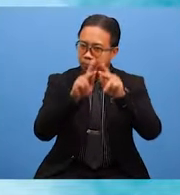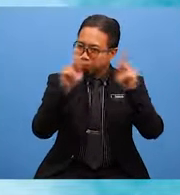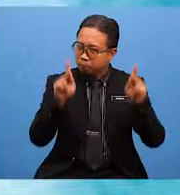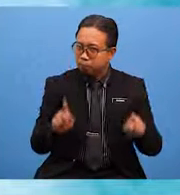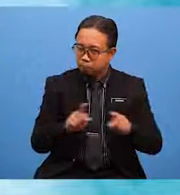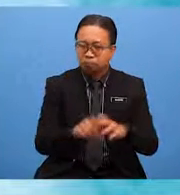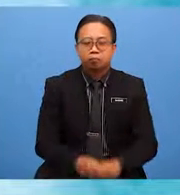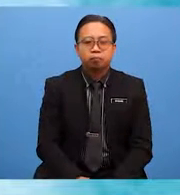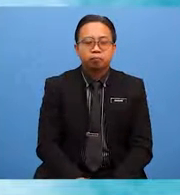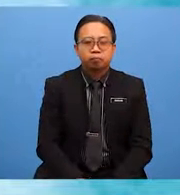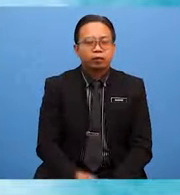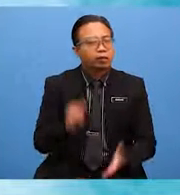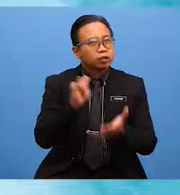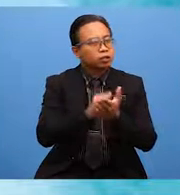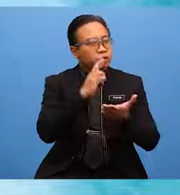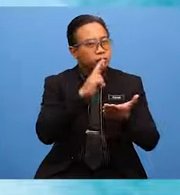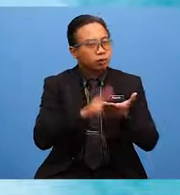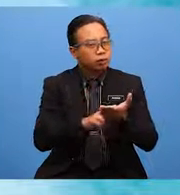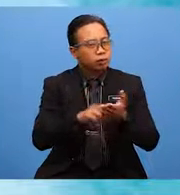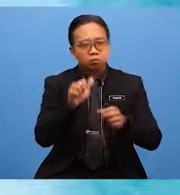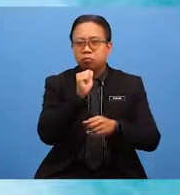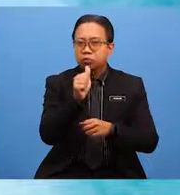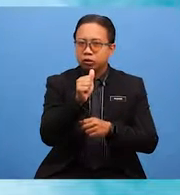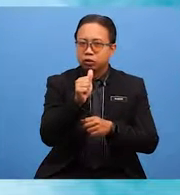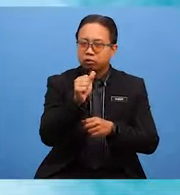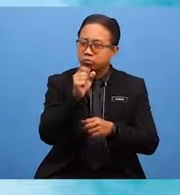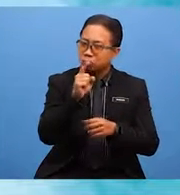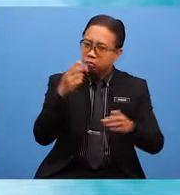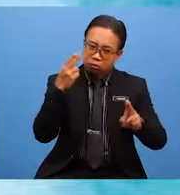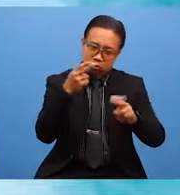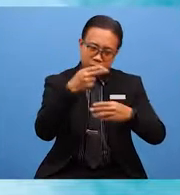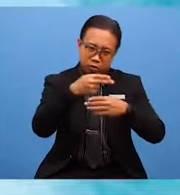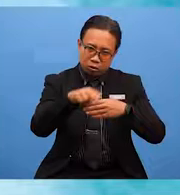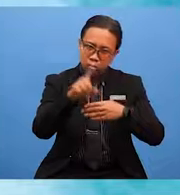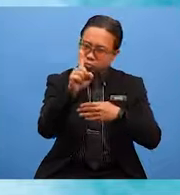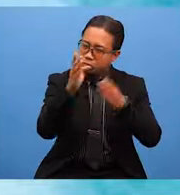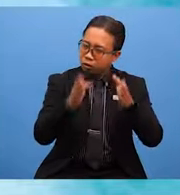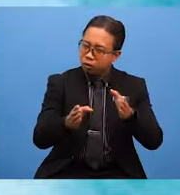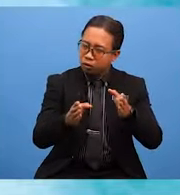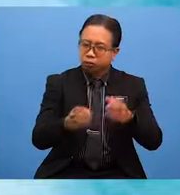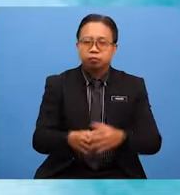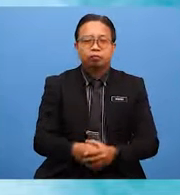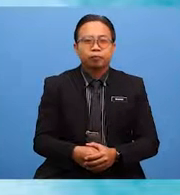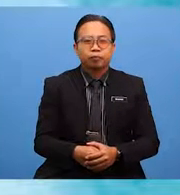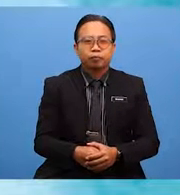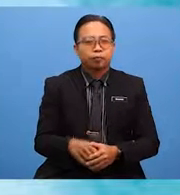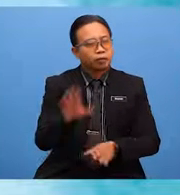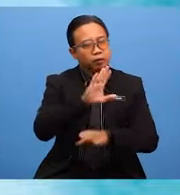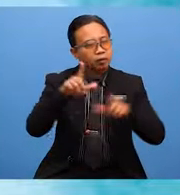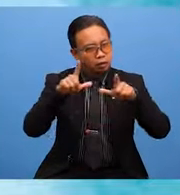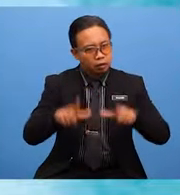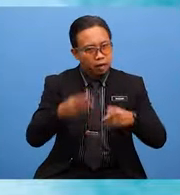This report is not addressed to anyone in particular. Hence, we do not have anyone's name